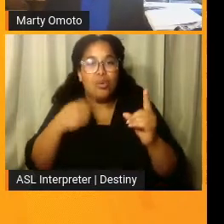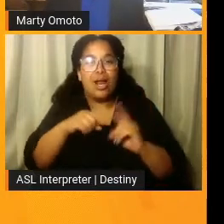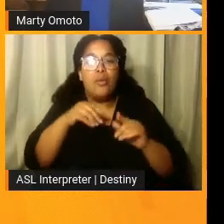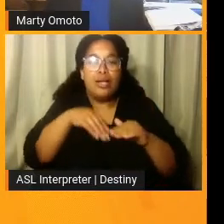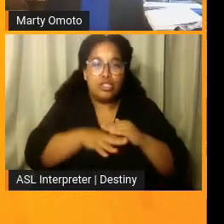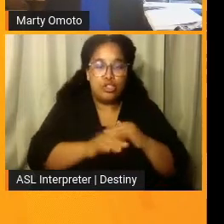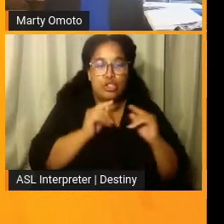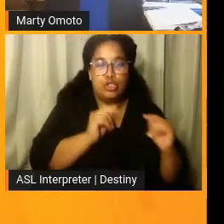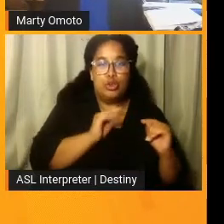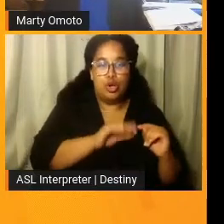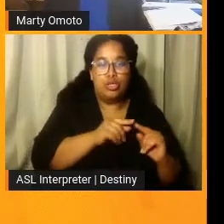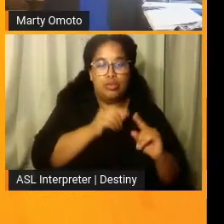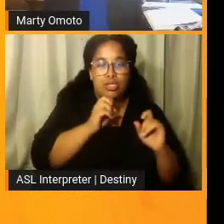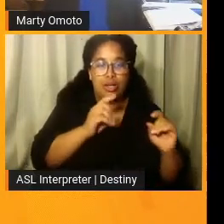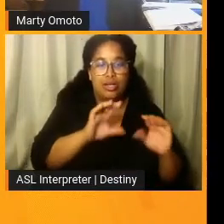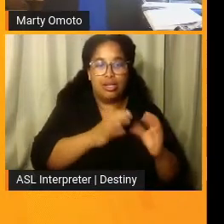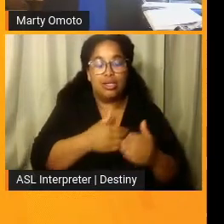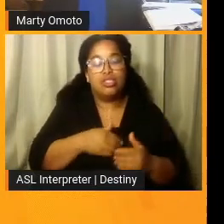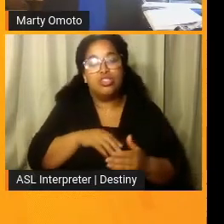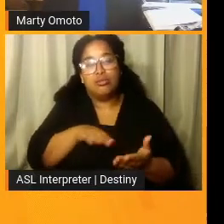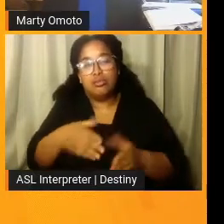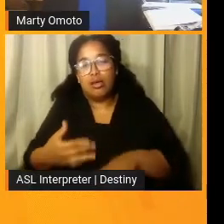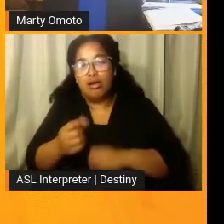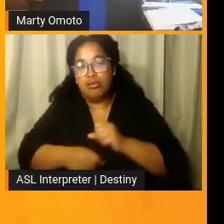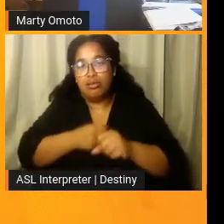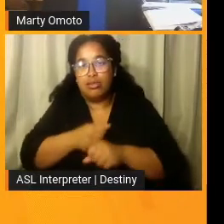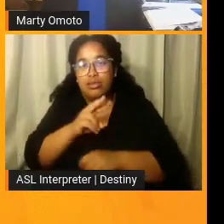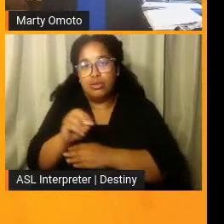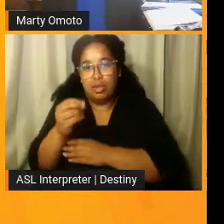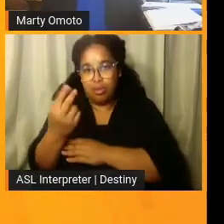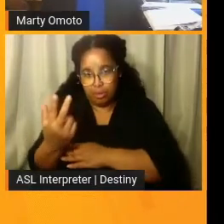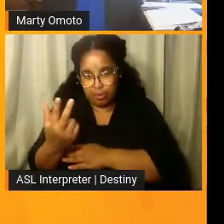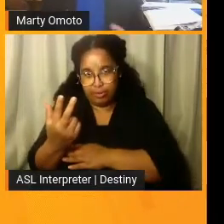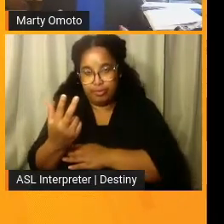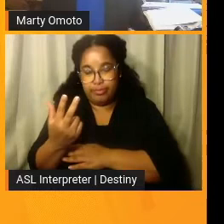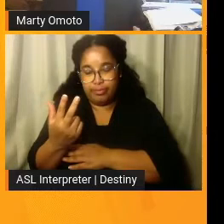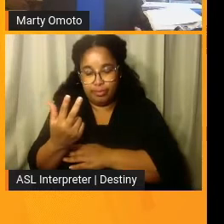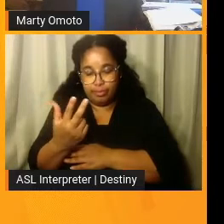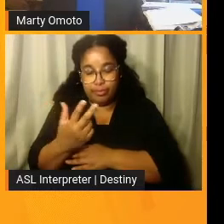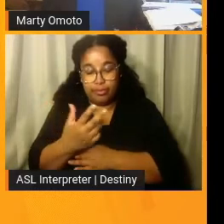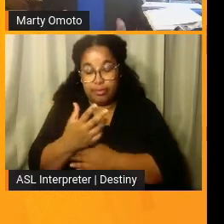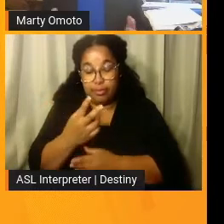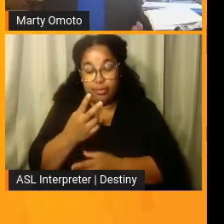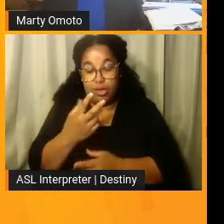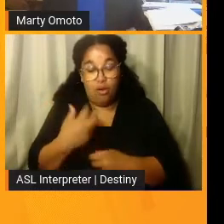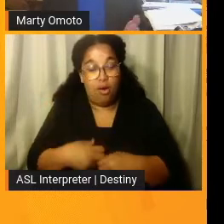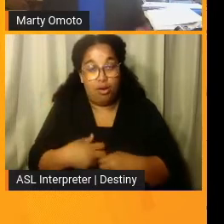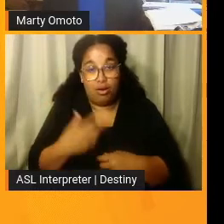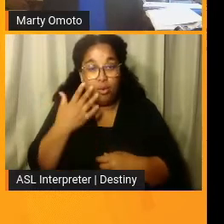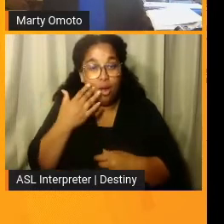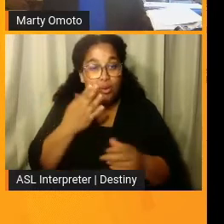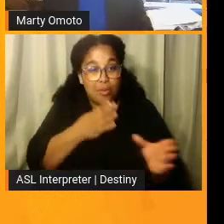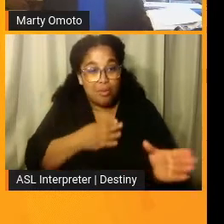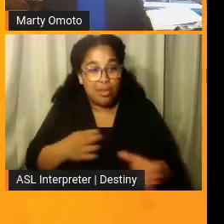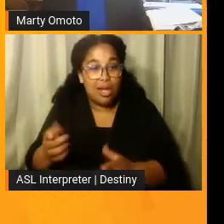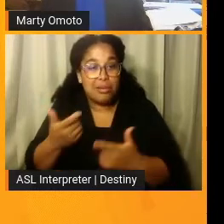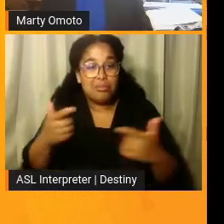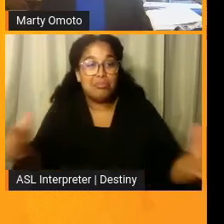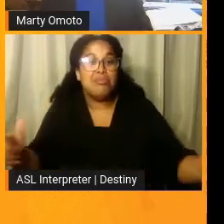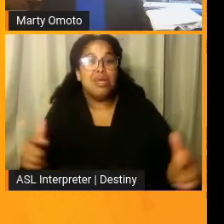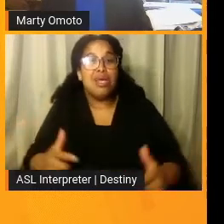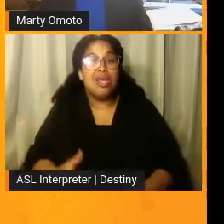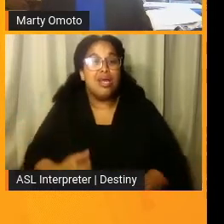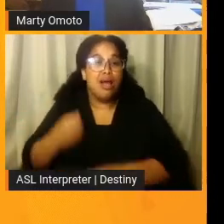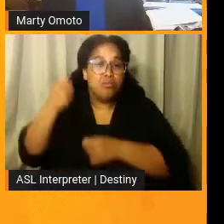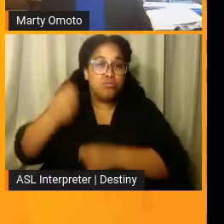And she passed away in 2003. And it was really hard because we were planning massive big rallies to